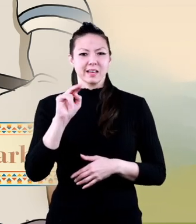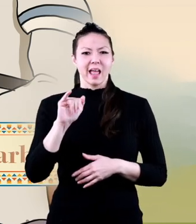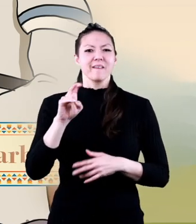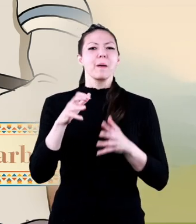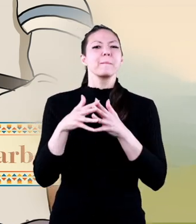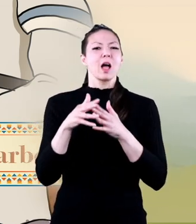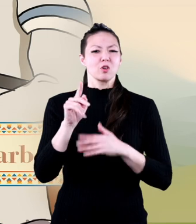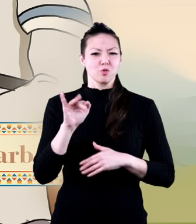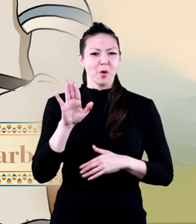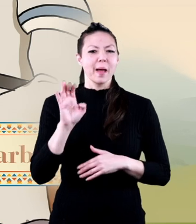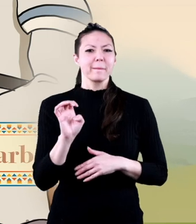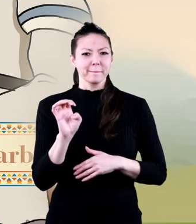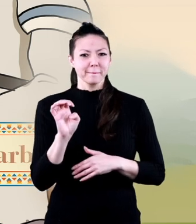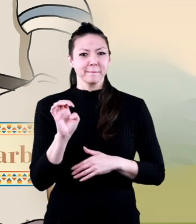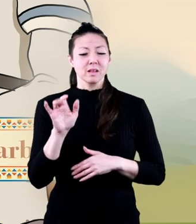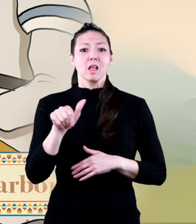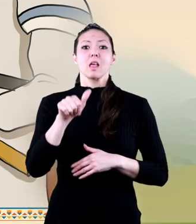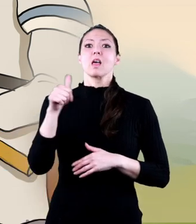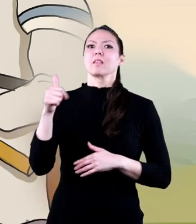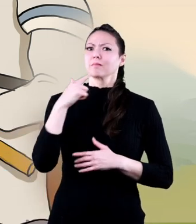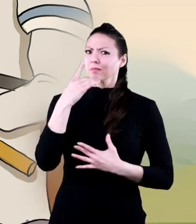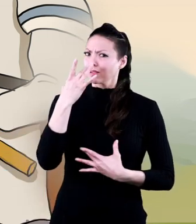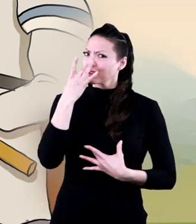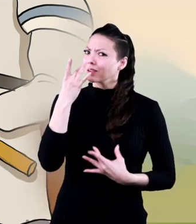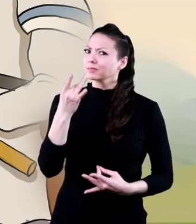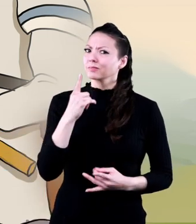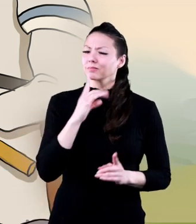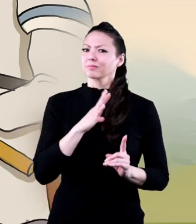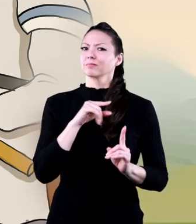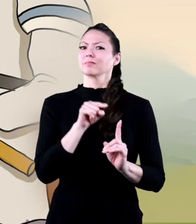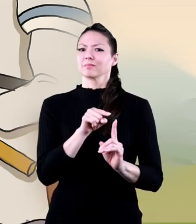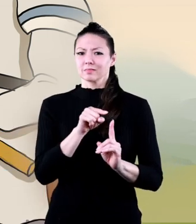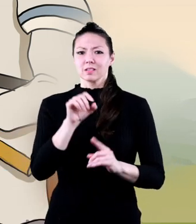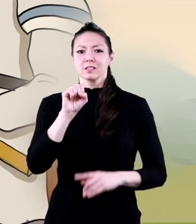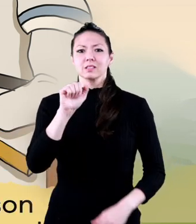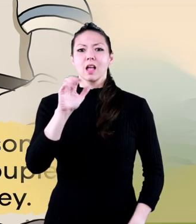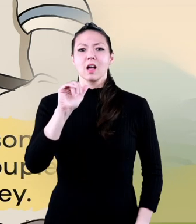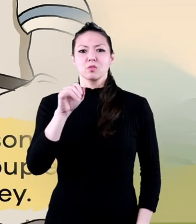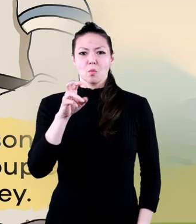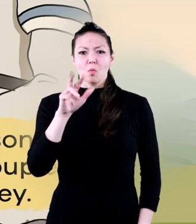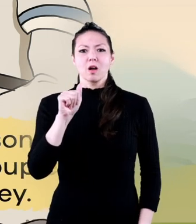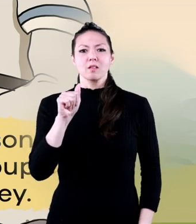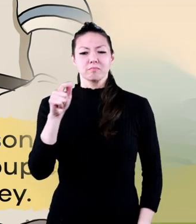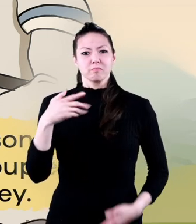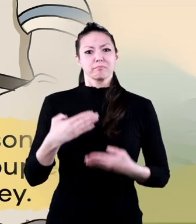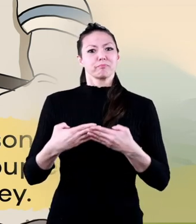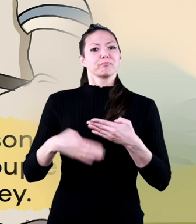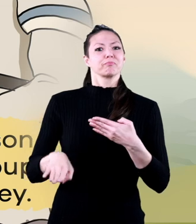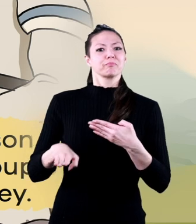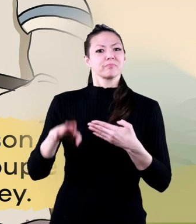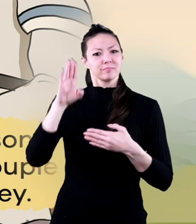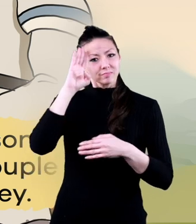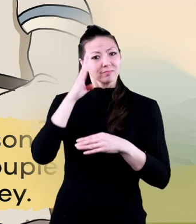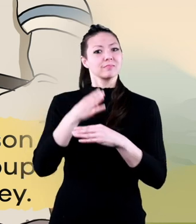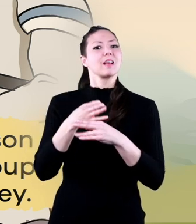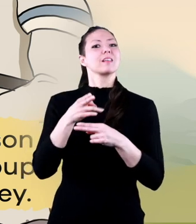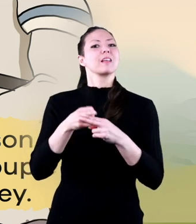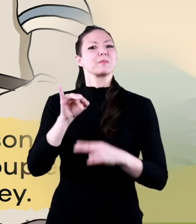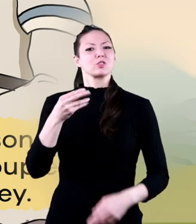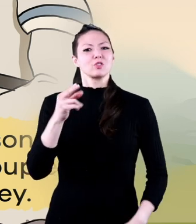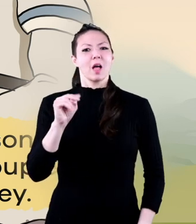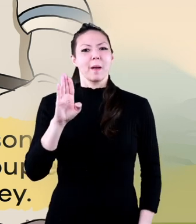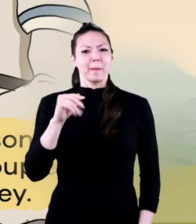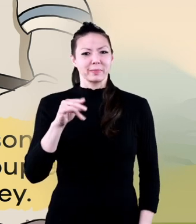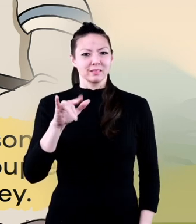-Shoshone Native American tribe. Here is another interesting fact. Sacagawea gave birth to a son